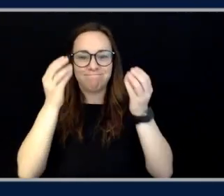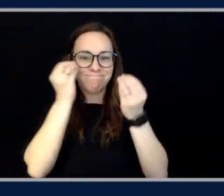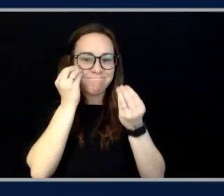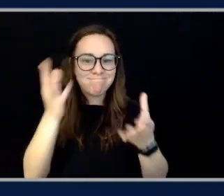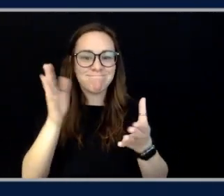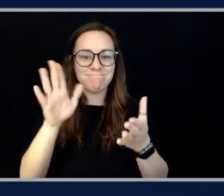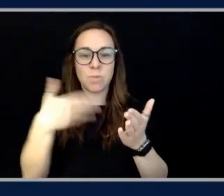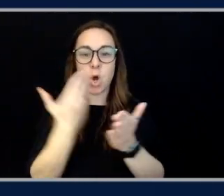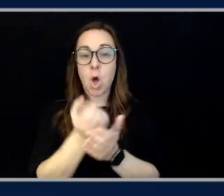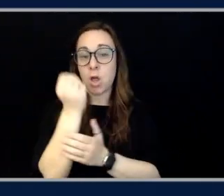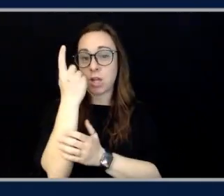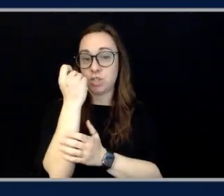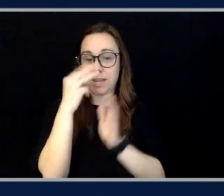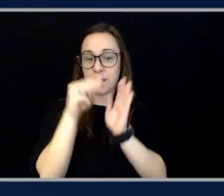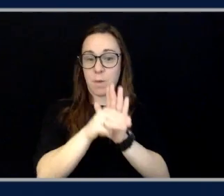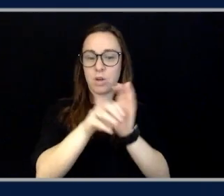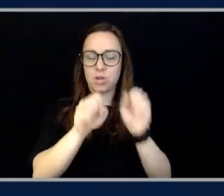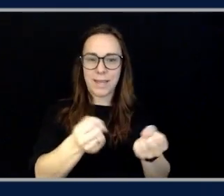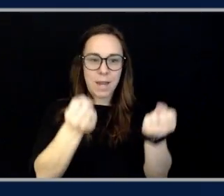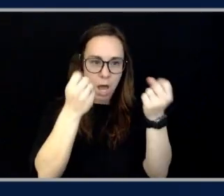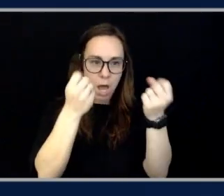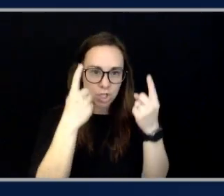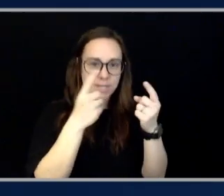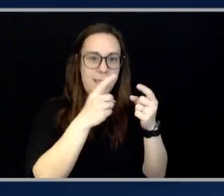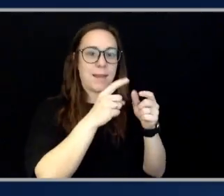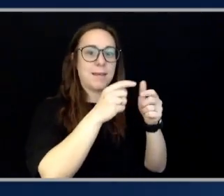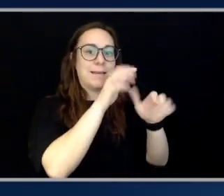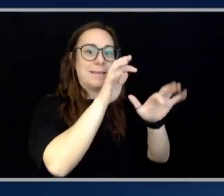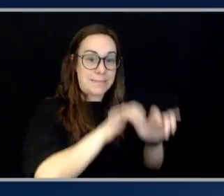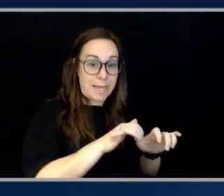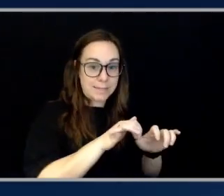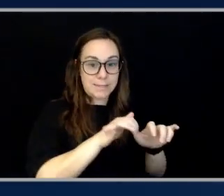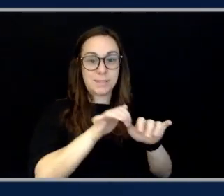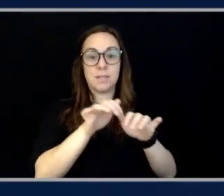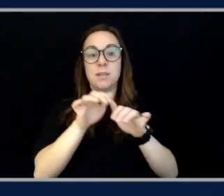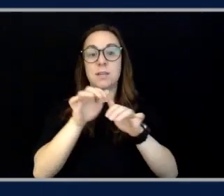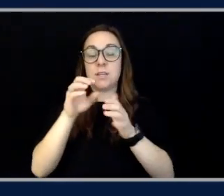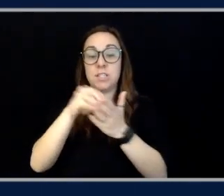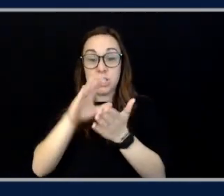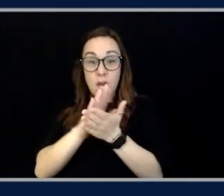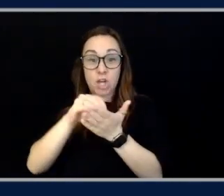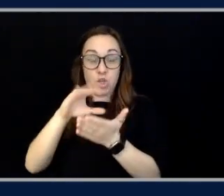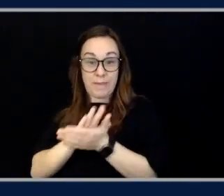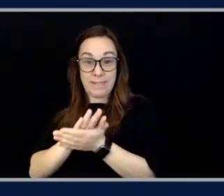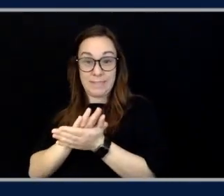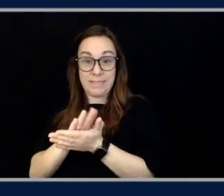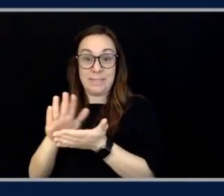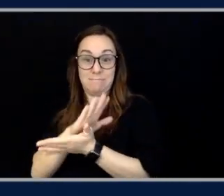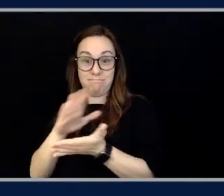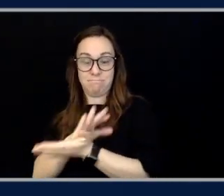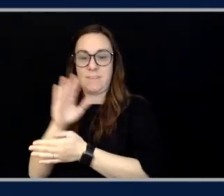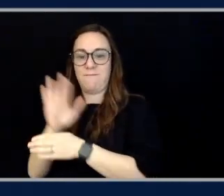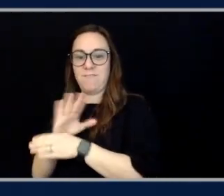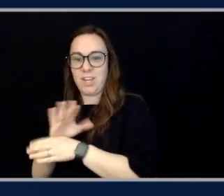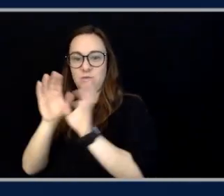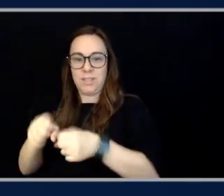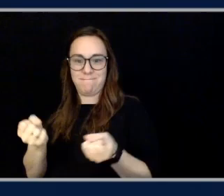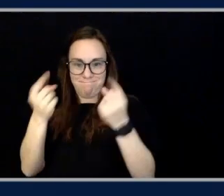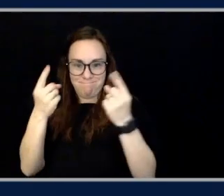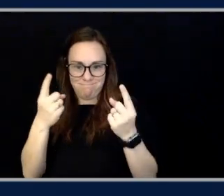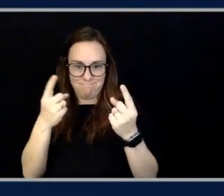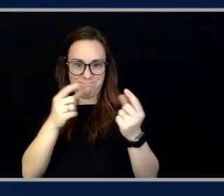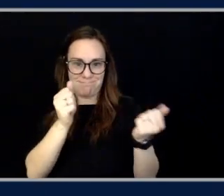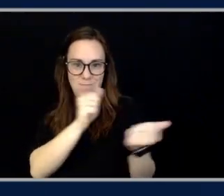text, image, documents, and video, and generate text. And the other models that were introduced previously that also were announced